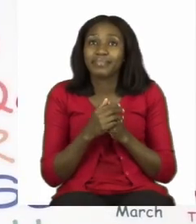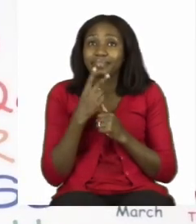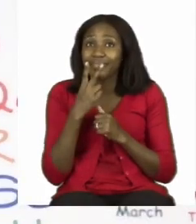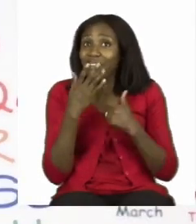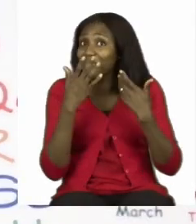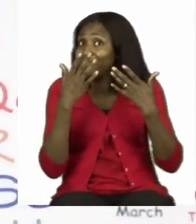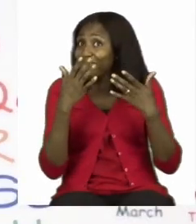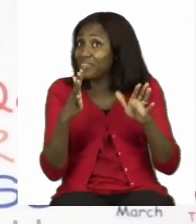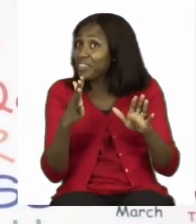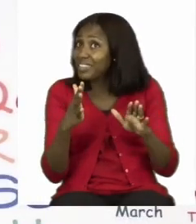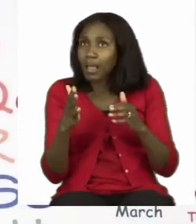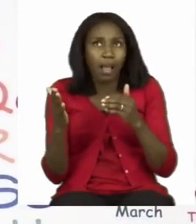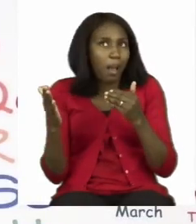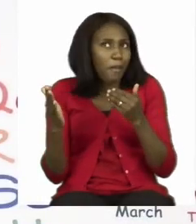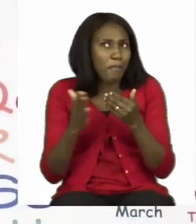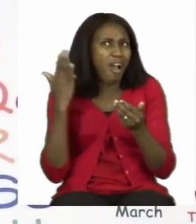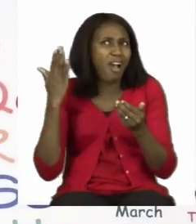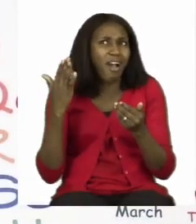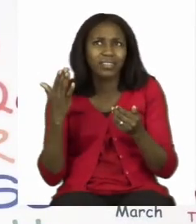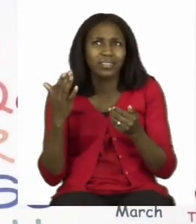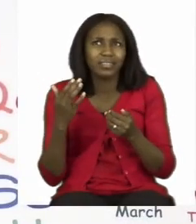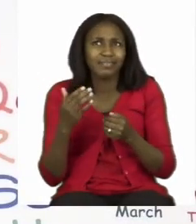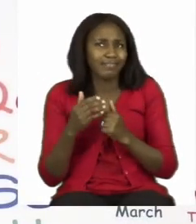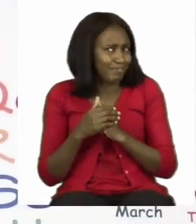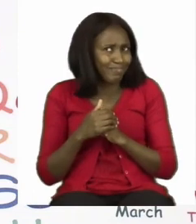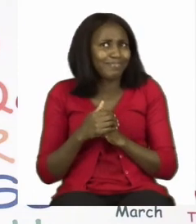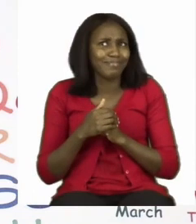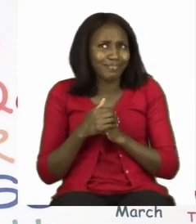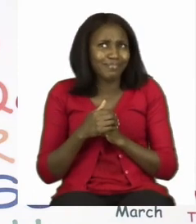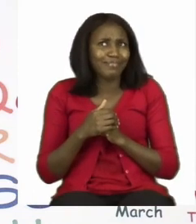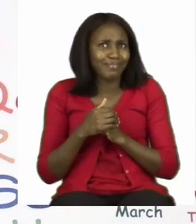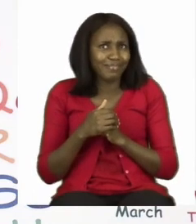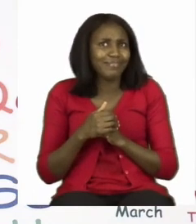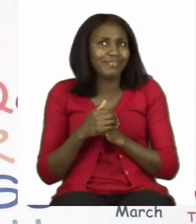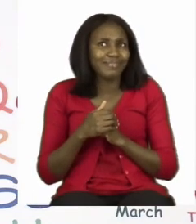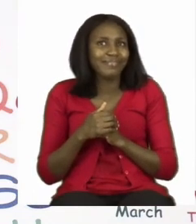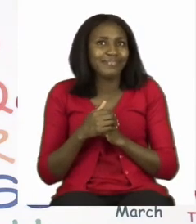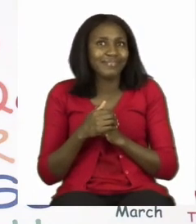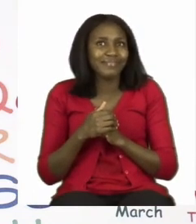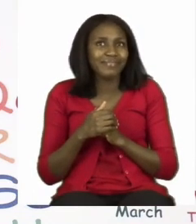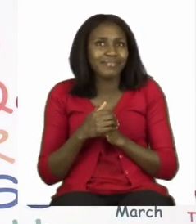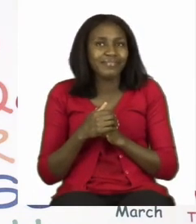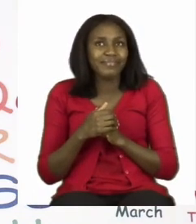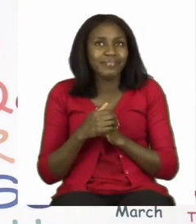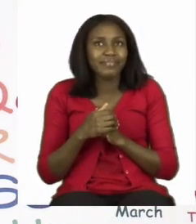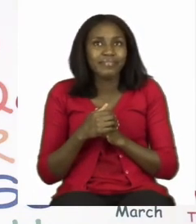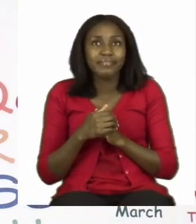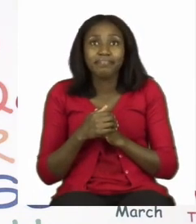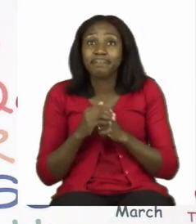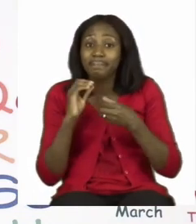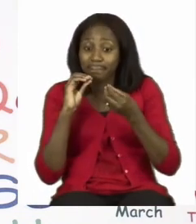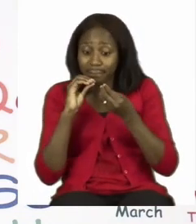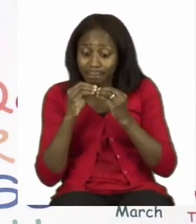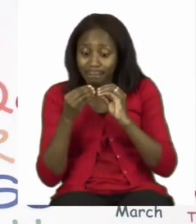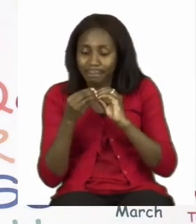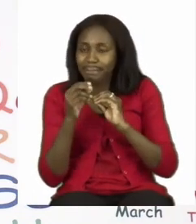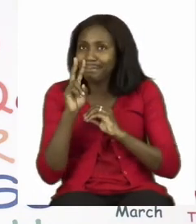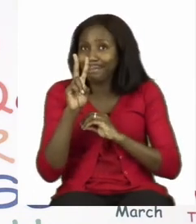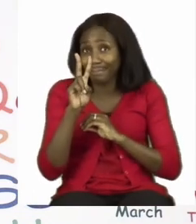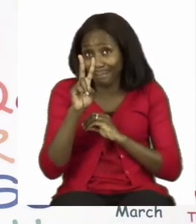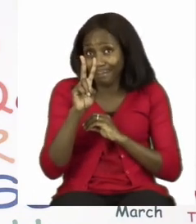There we go. So that is the number one. The next number that you can see